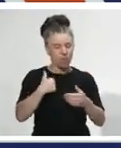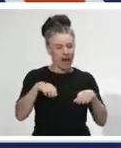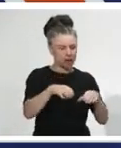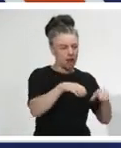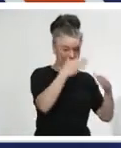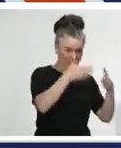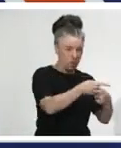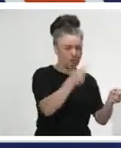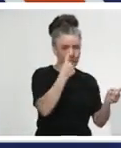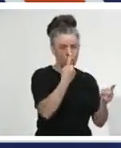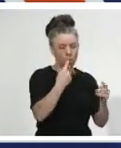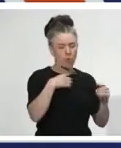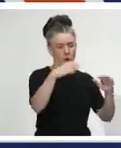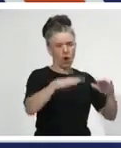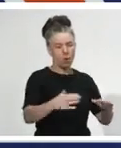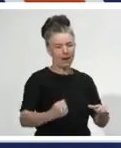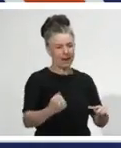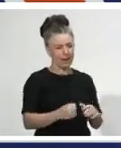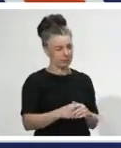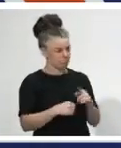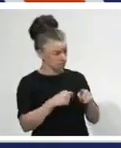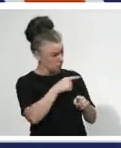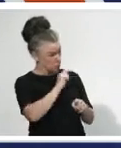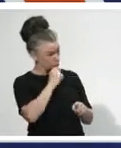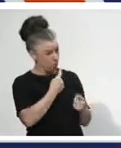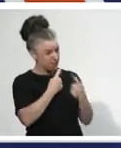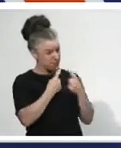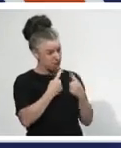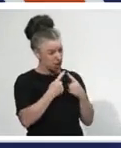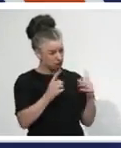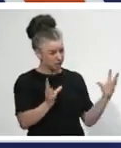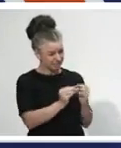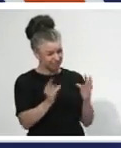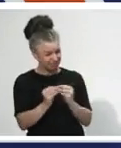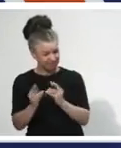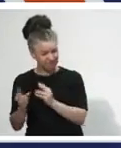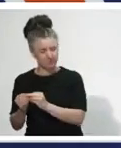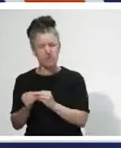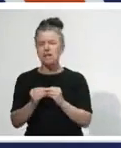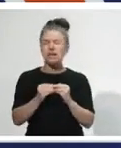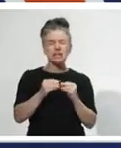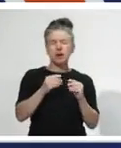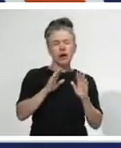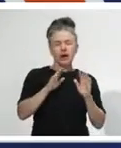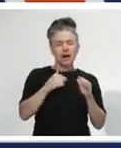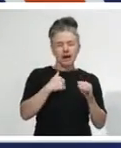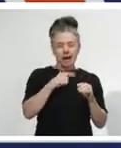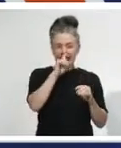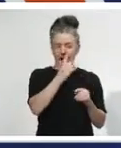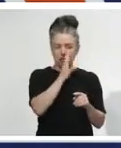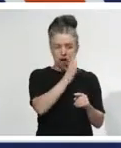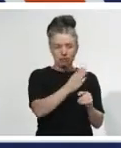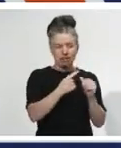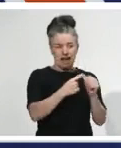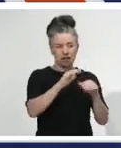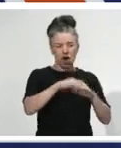you working to aggregate that data? Again, I don't want to give you a specific answer without asking MSD directly around what the issues may be around